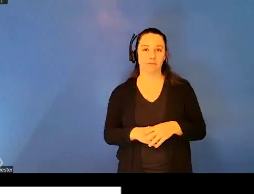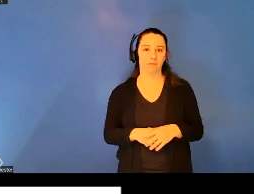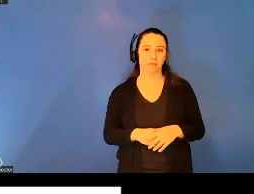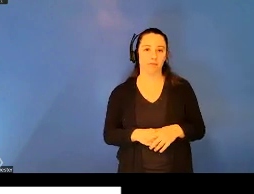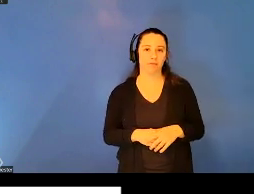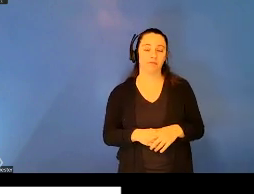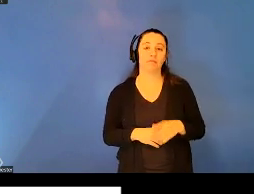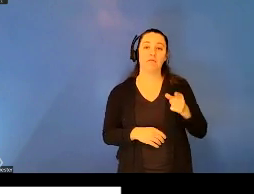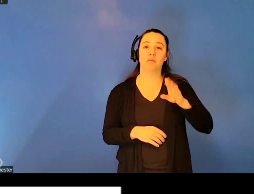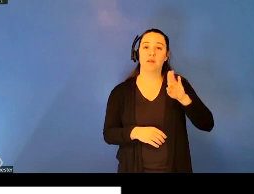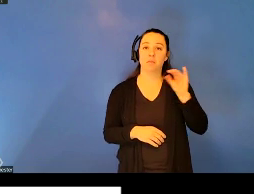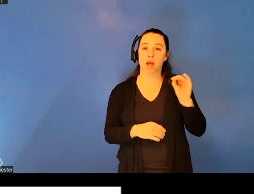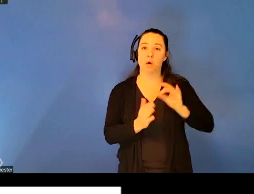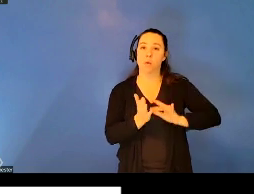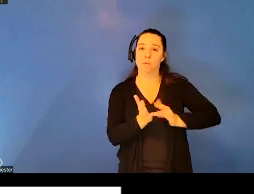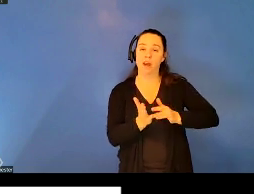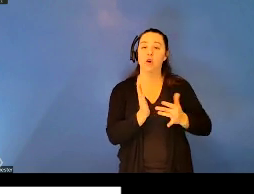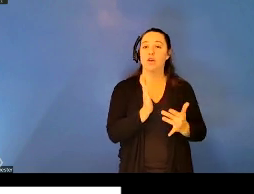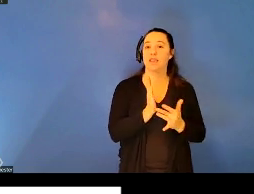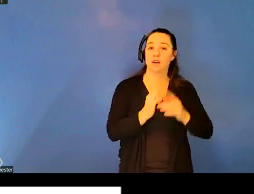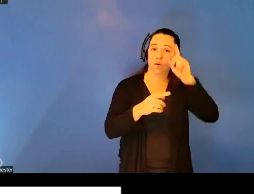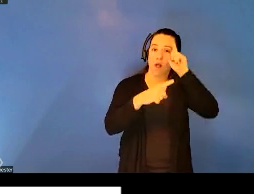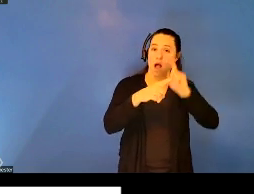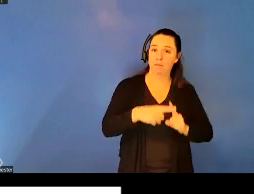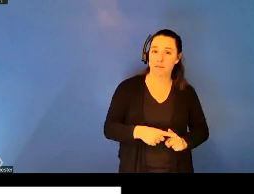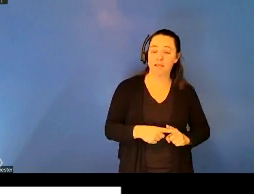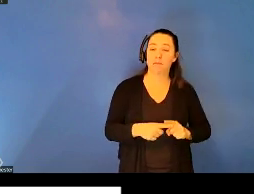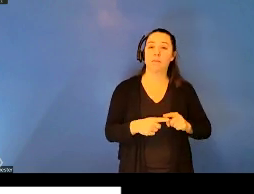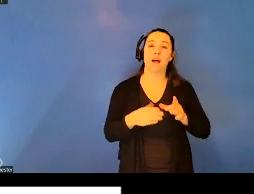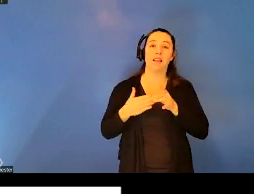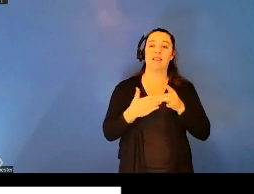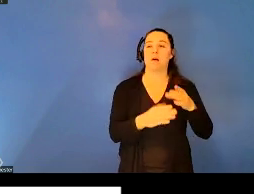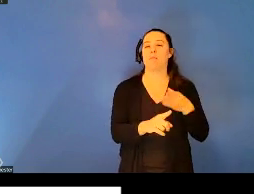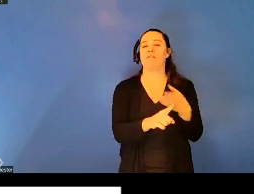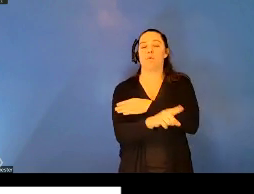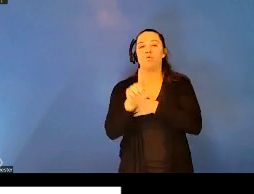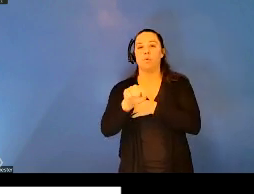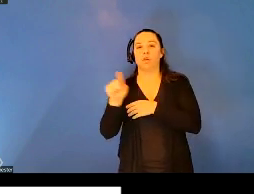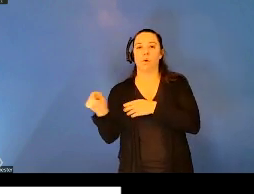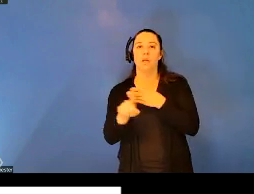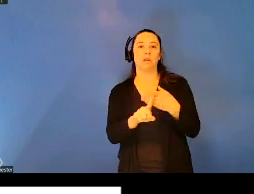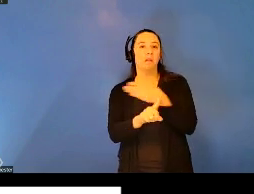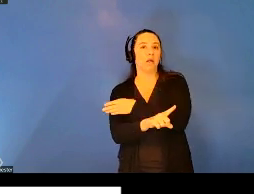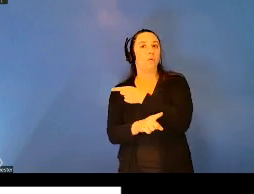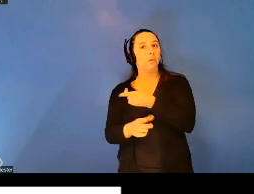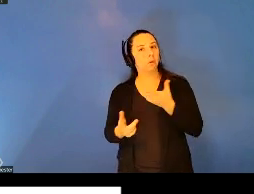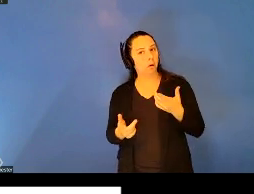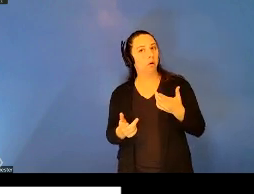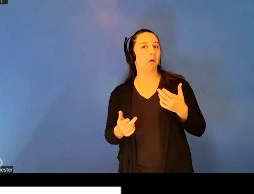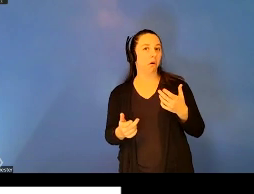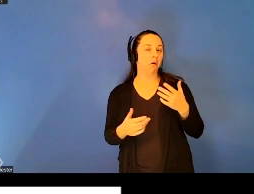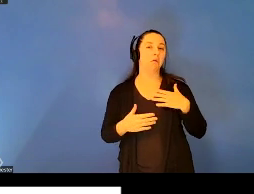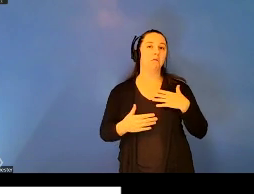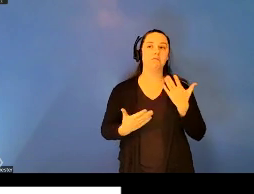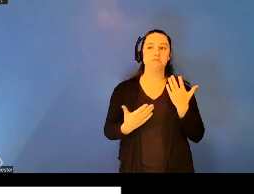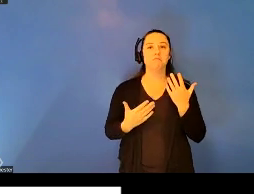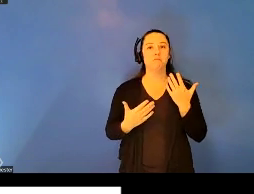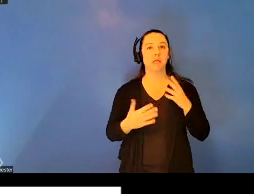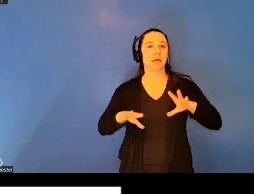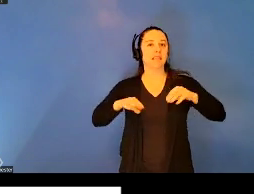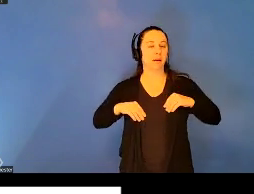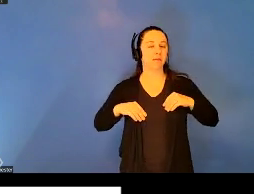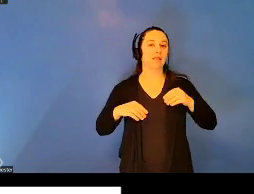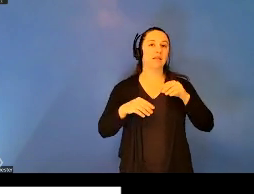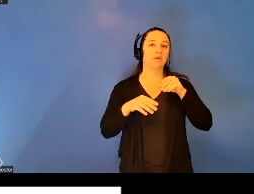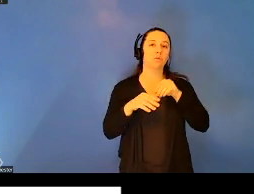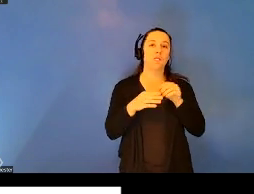biomedical and technical optimism had led prior to 2020 to the somewhat comfortable acceptance among the leaders and many, though